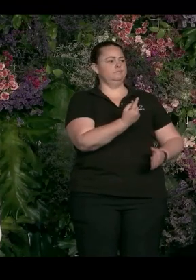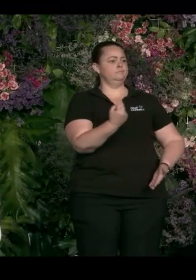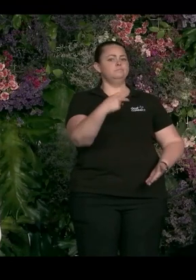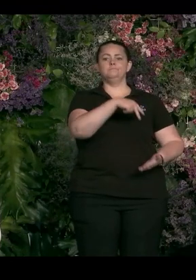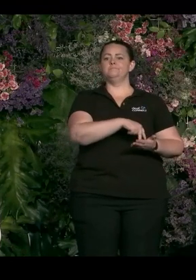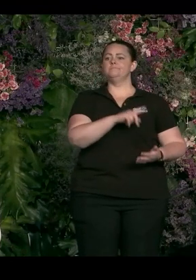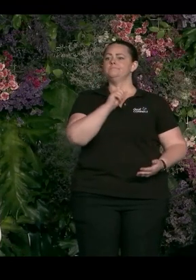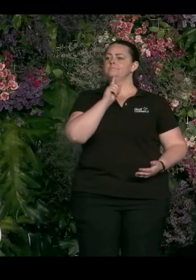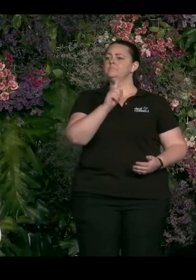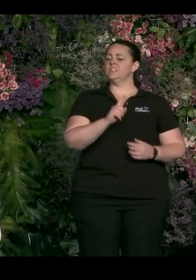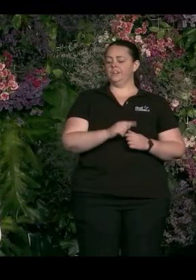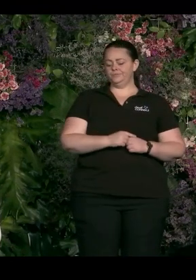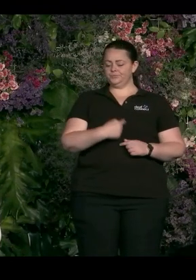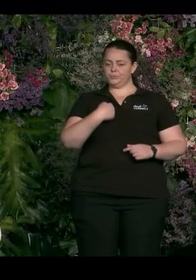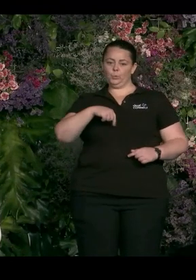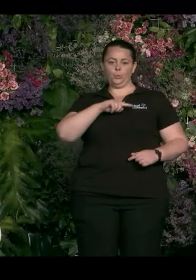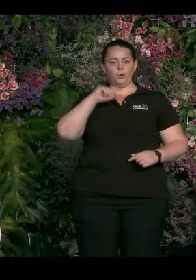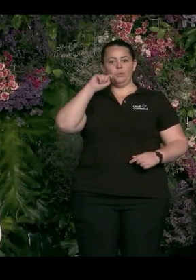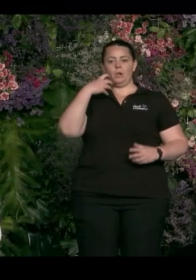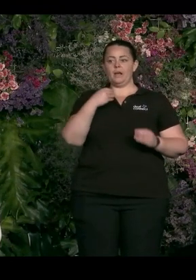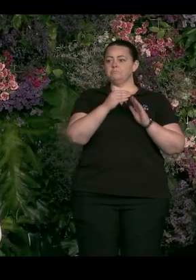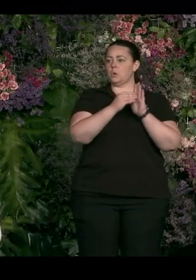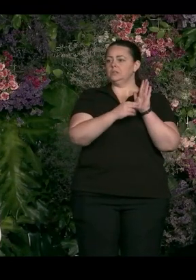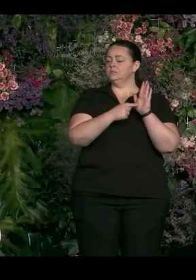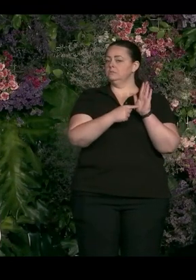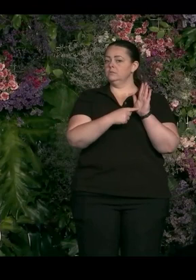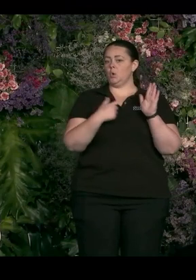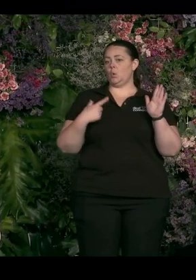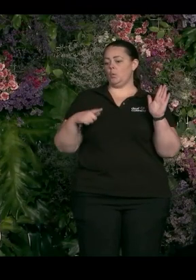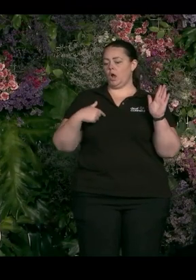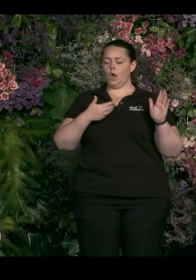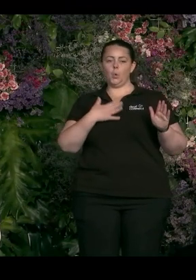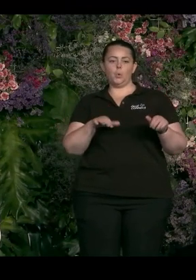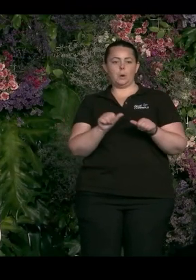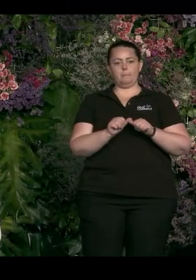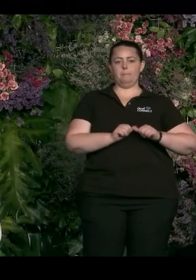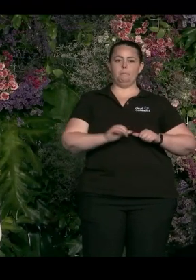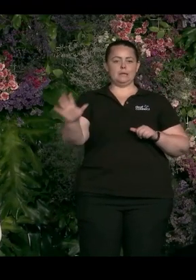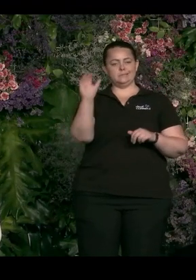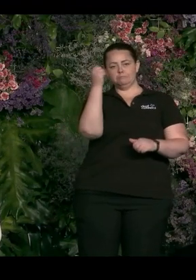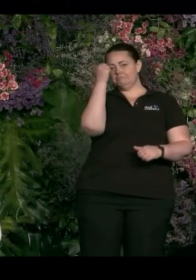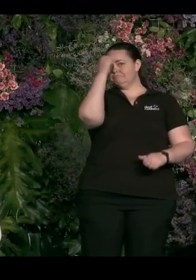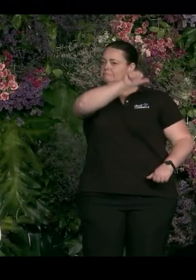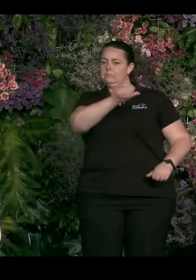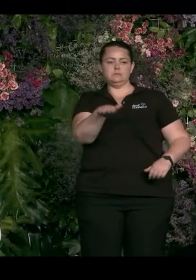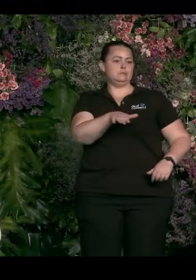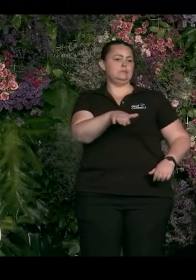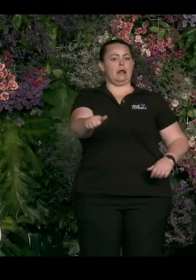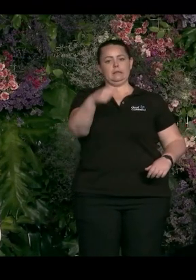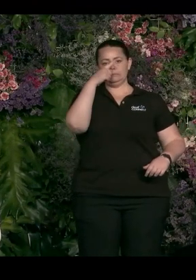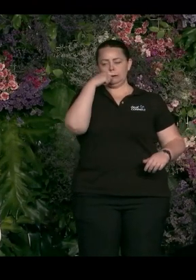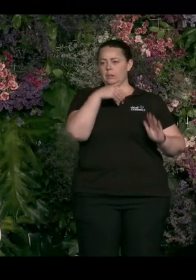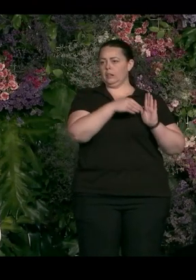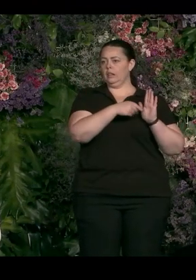we are going to have this policy because we want the best and brightest talent. And I think there's always two